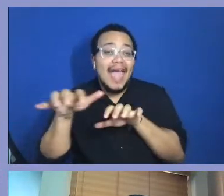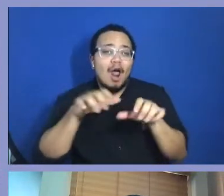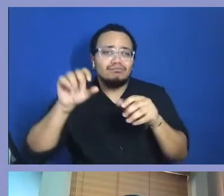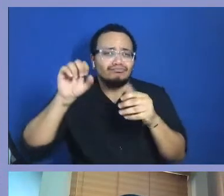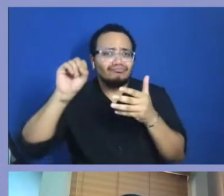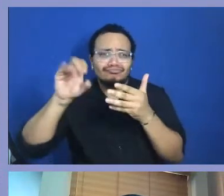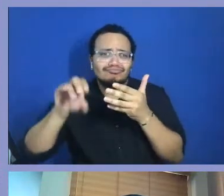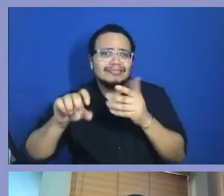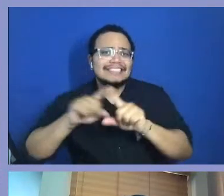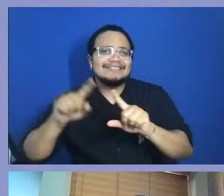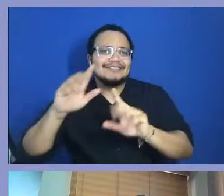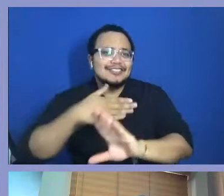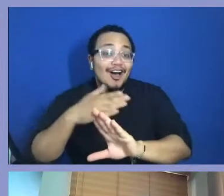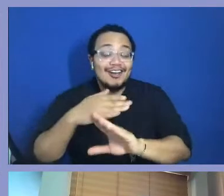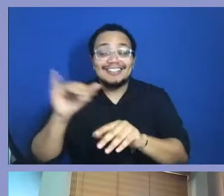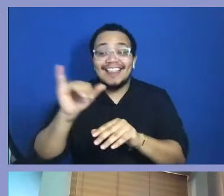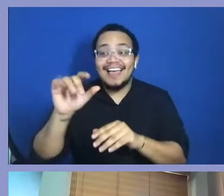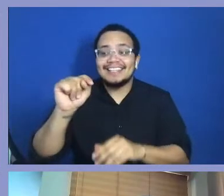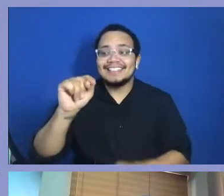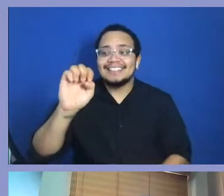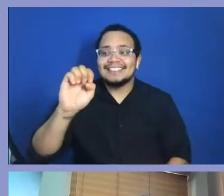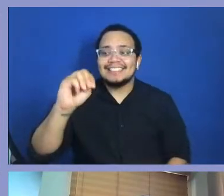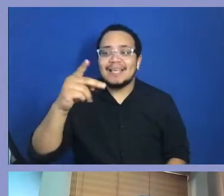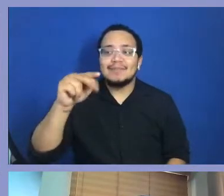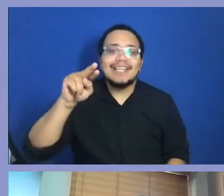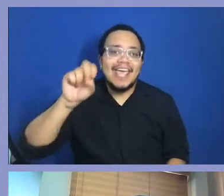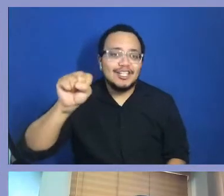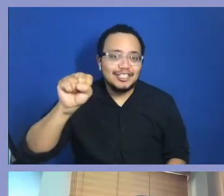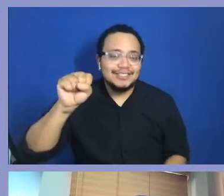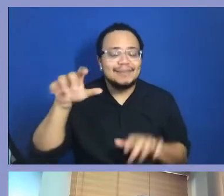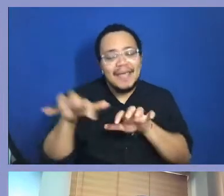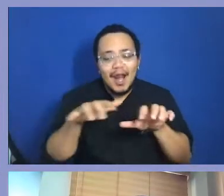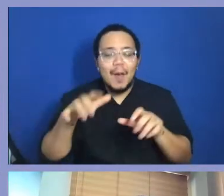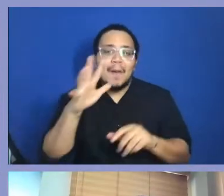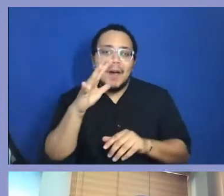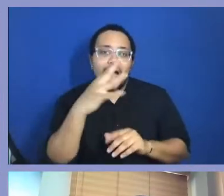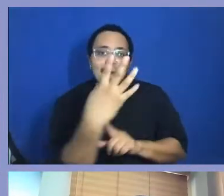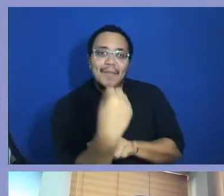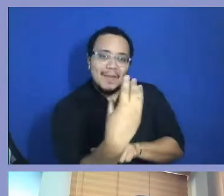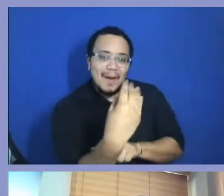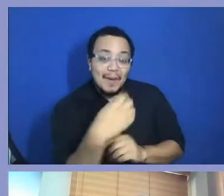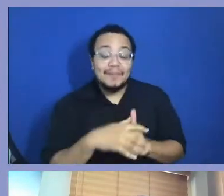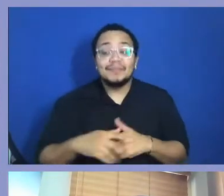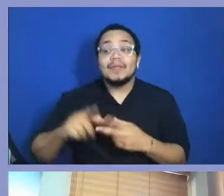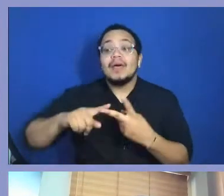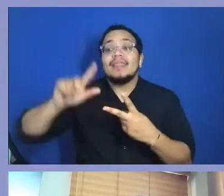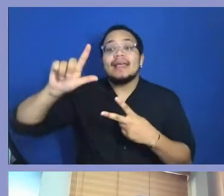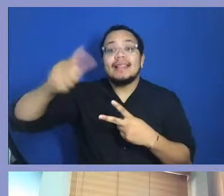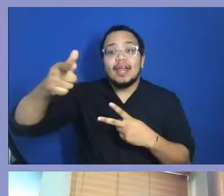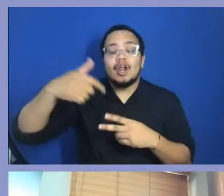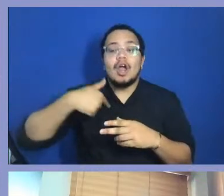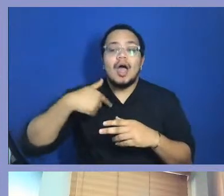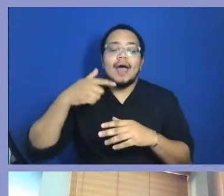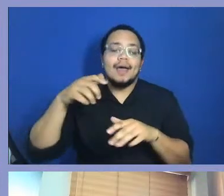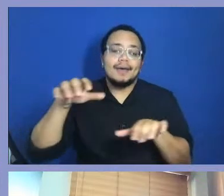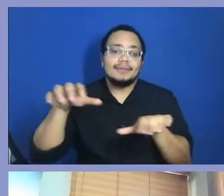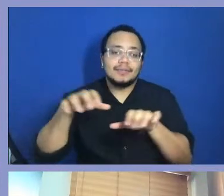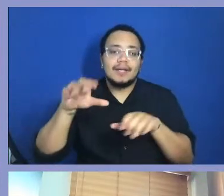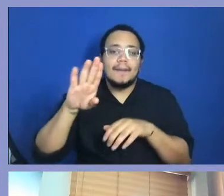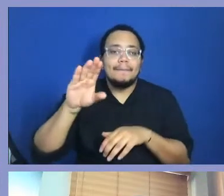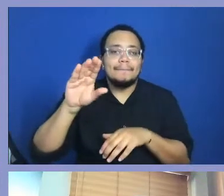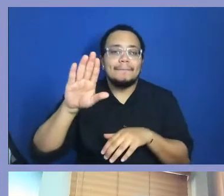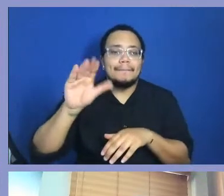Temptations. And then I started playing bassoon, which got me a partial scholarship to Ohio State. I'm a music major.